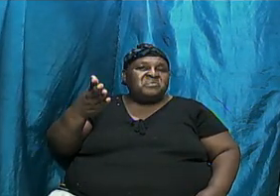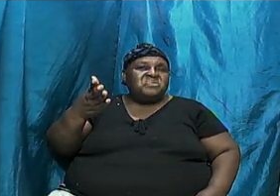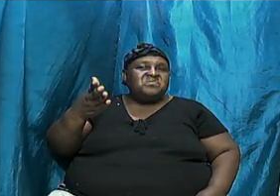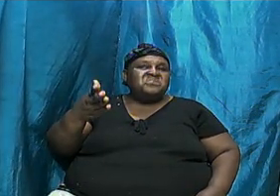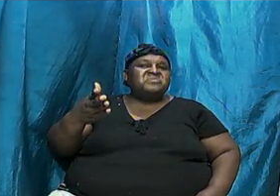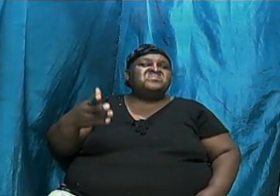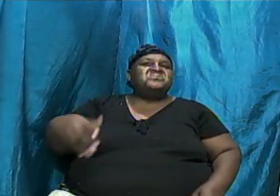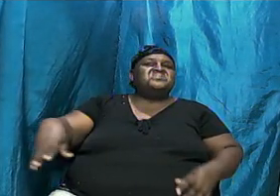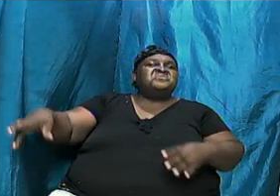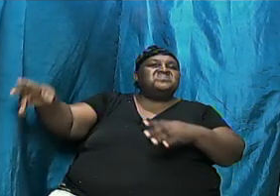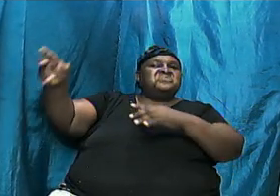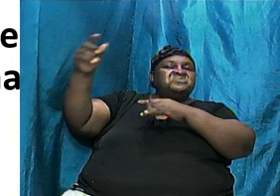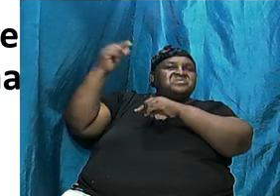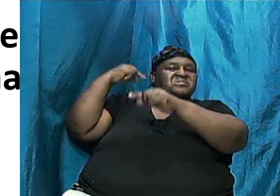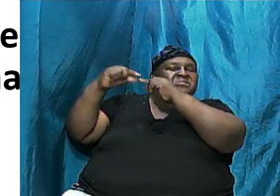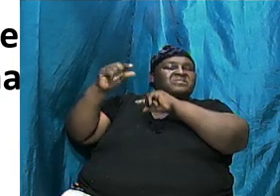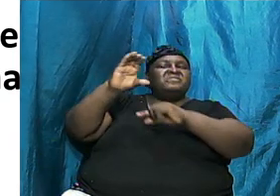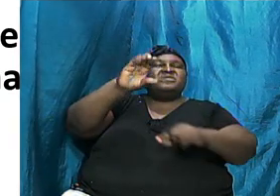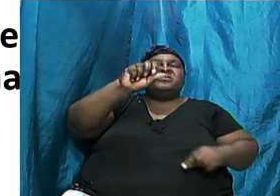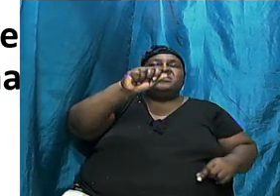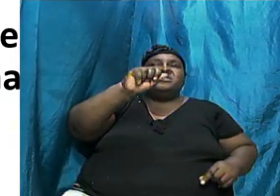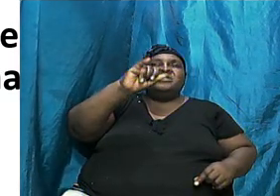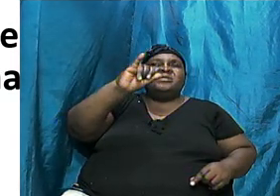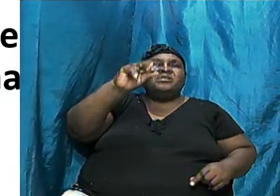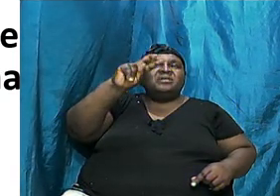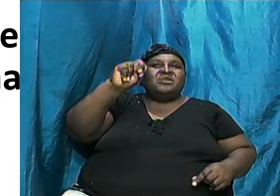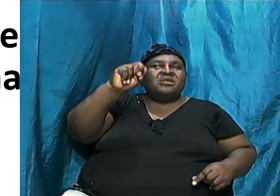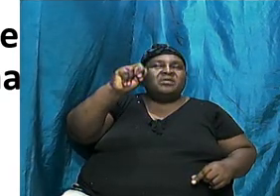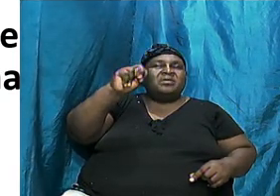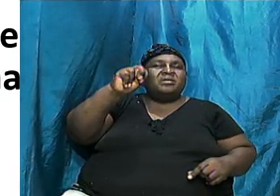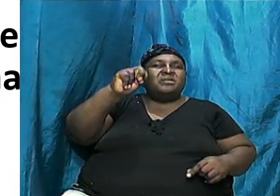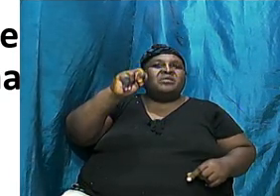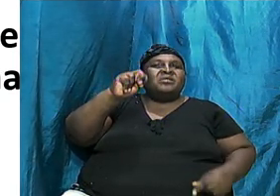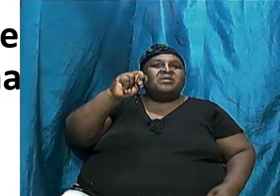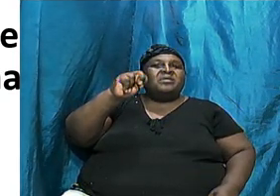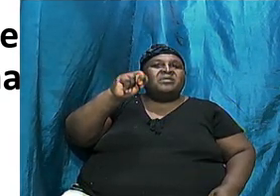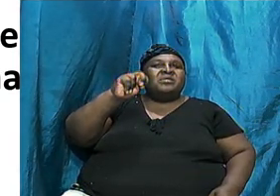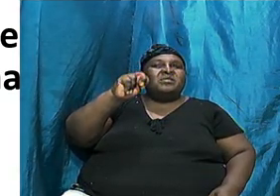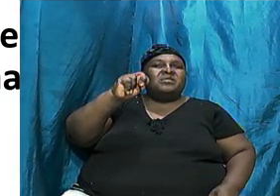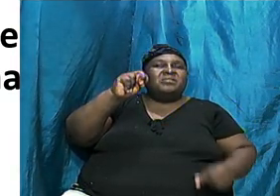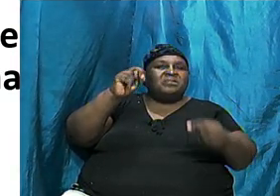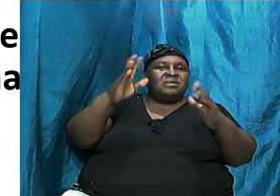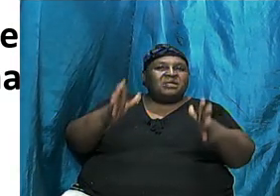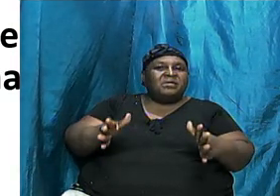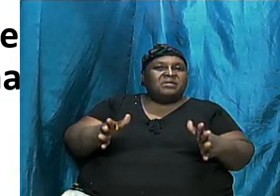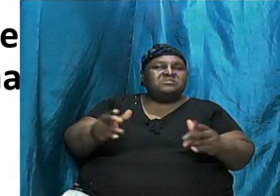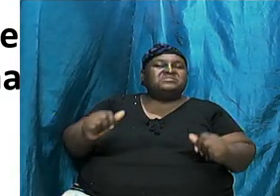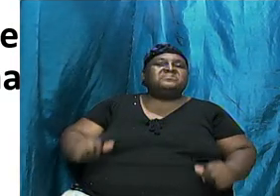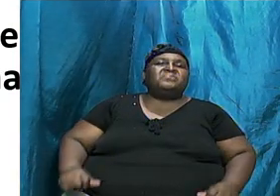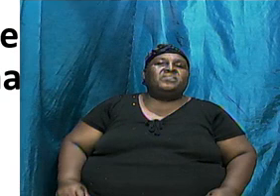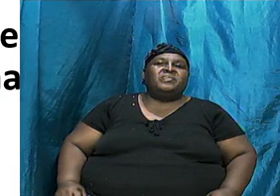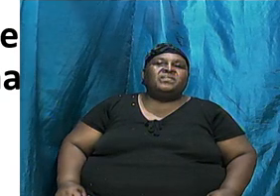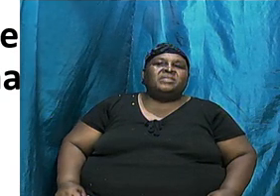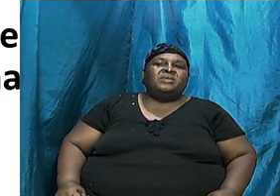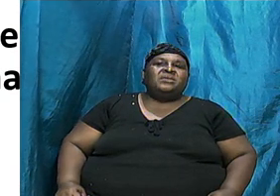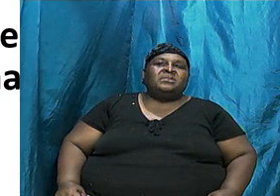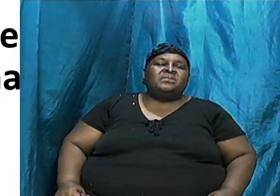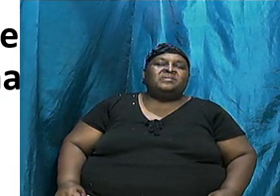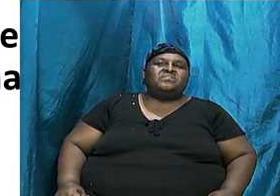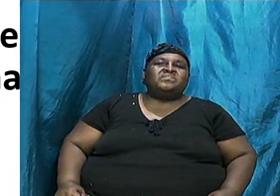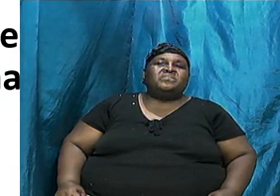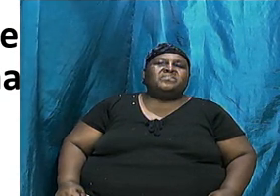of Cain. We call them the Cainites. Not the Canaanites, no, but the Cainites. You know, the descendants of Cain.